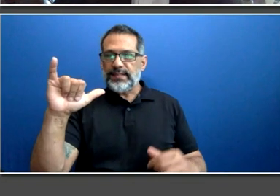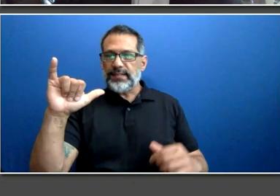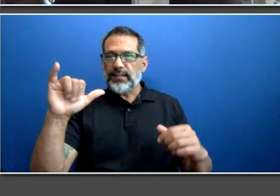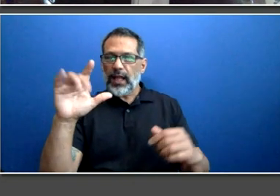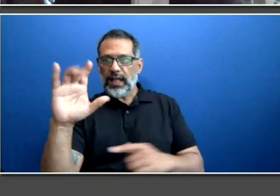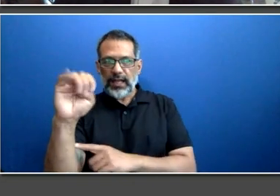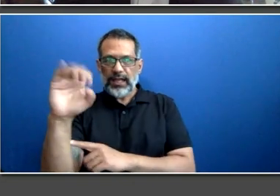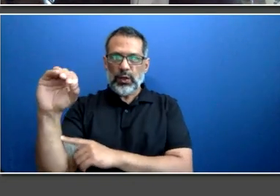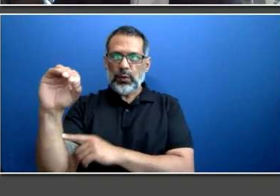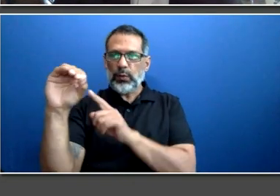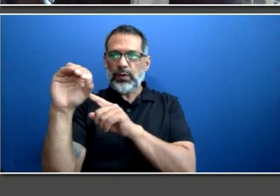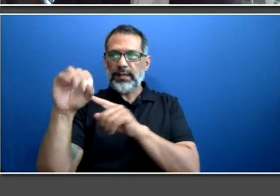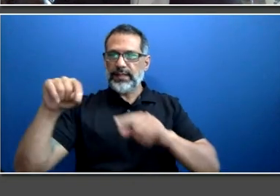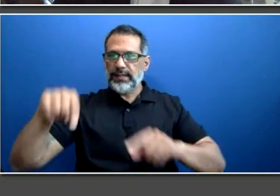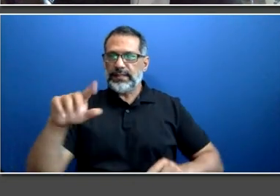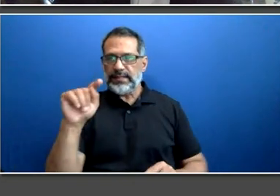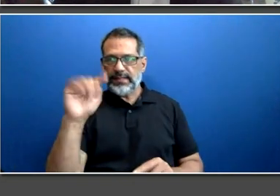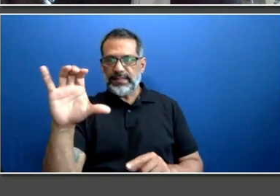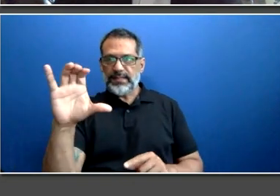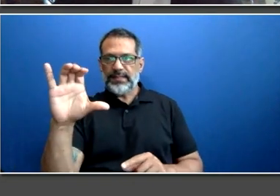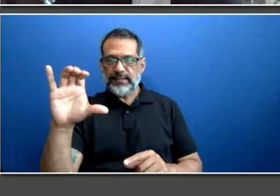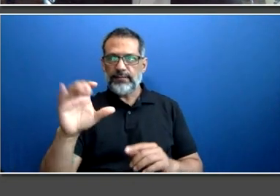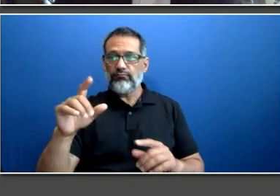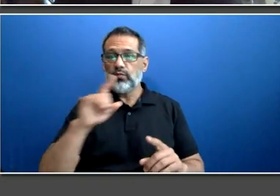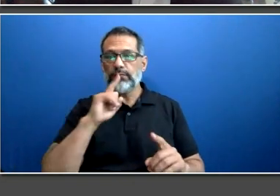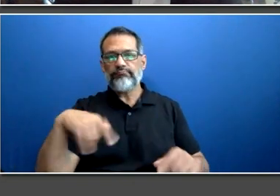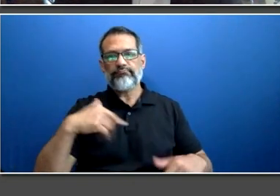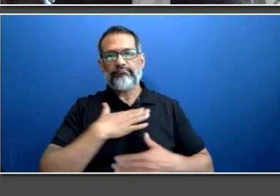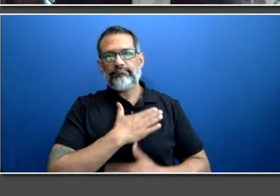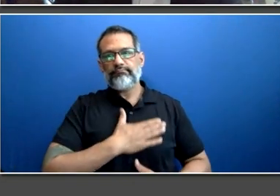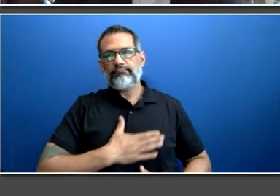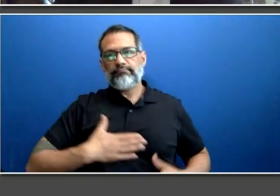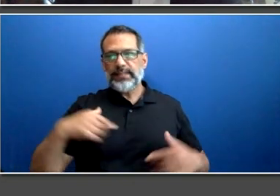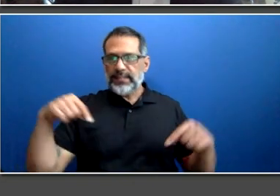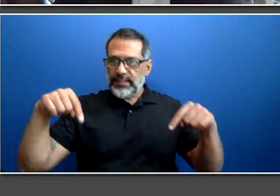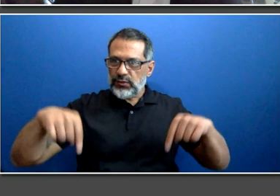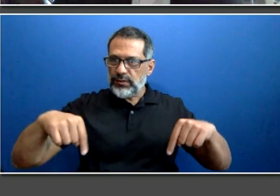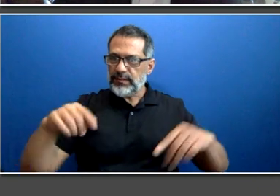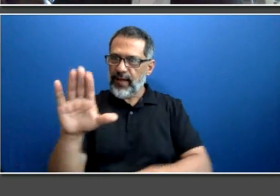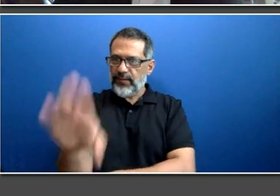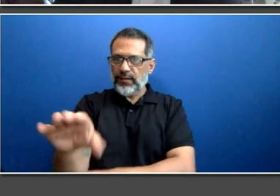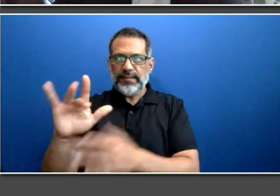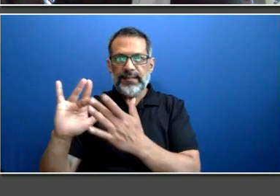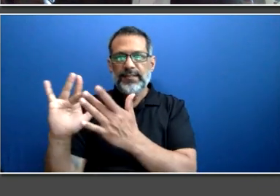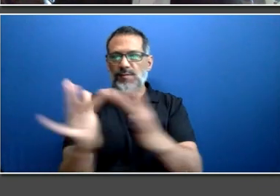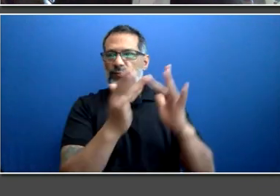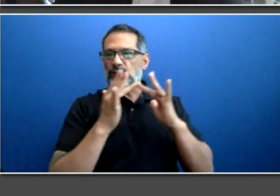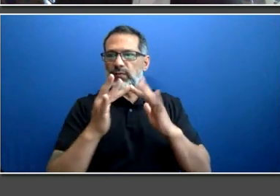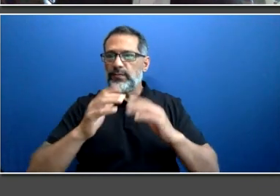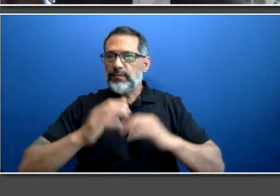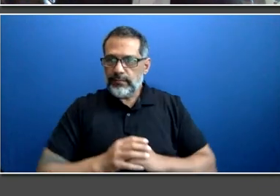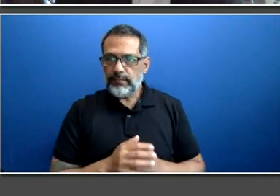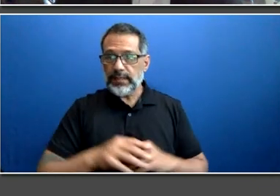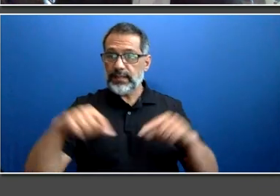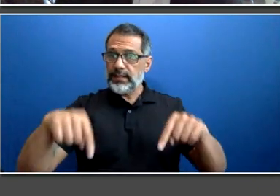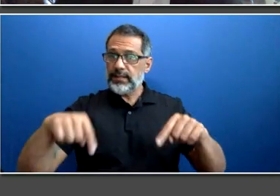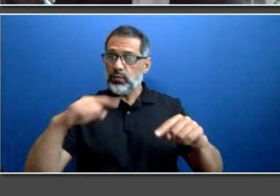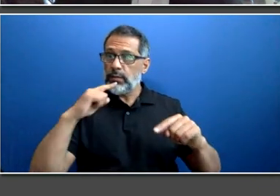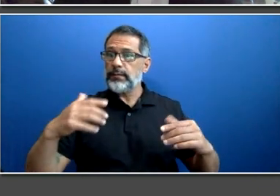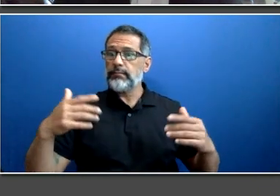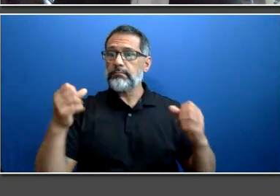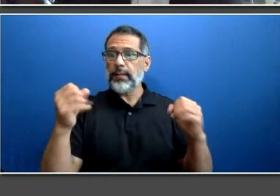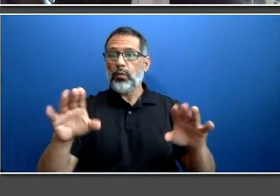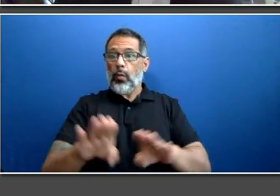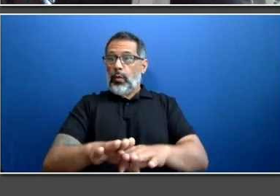one of the speakers on this virtual session. Now, I'm going to say that while this event is open to everyone, we are particularly interested in reaching out to you,